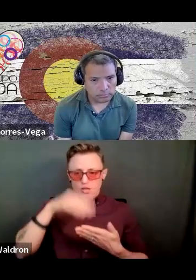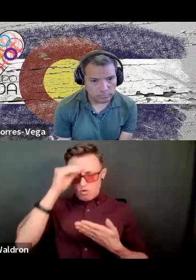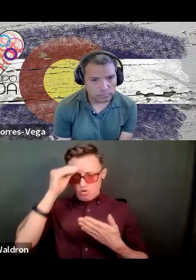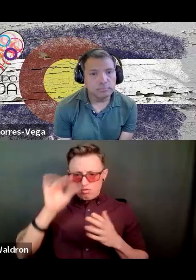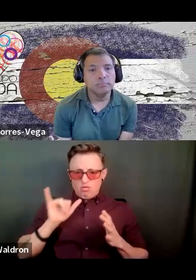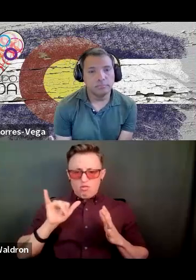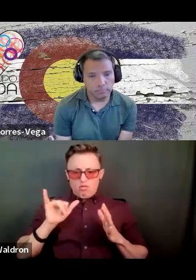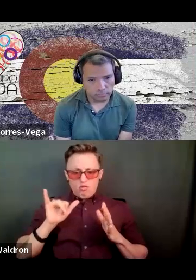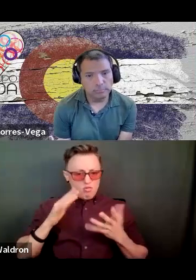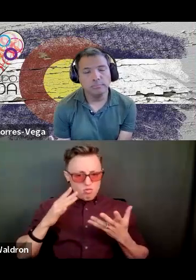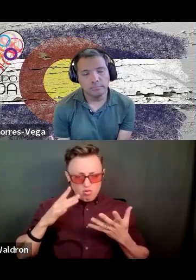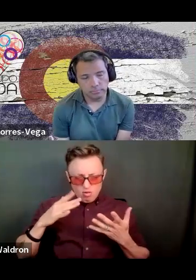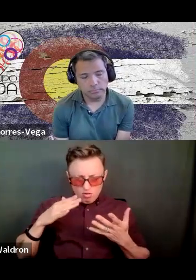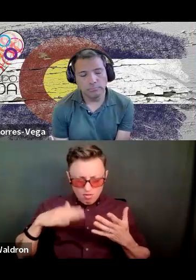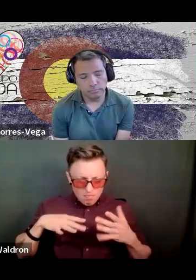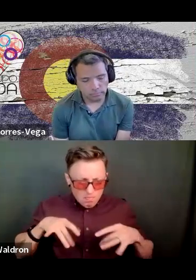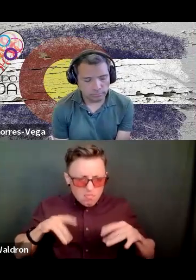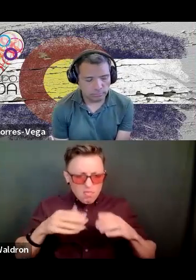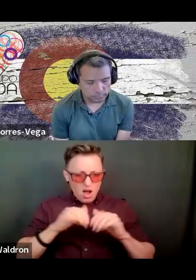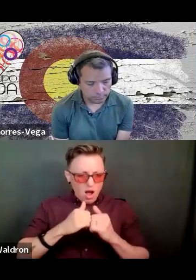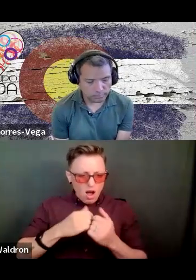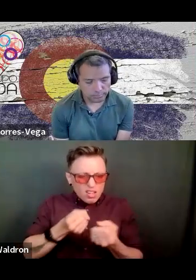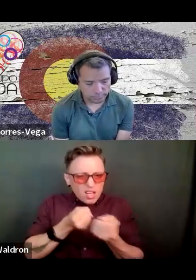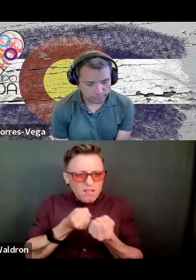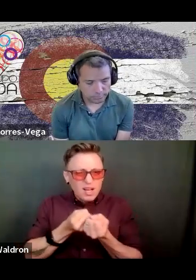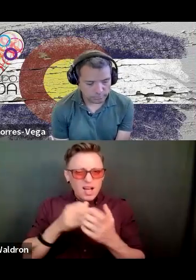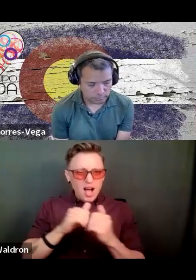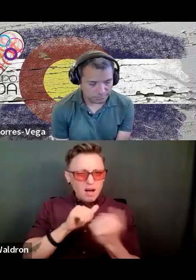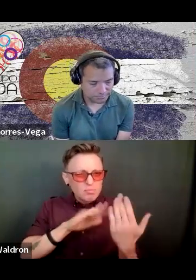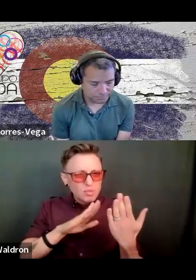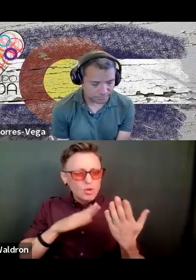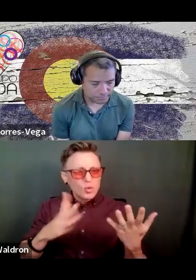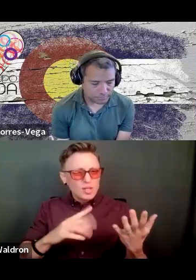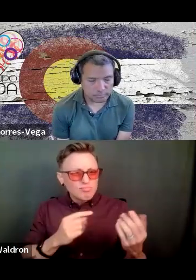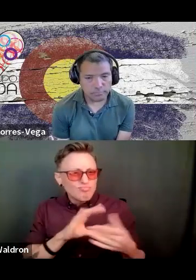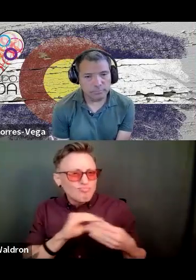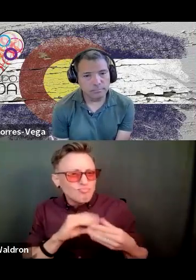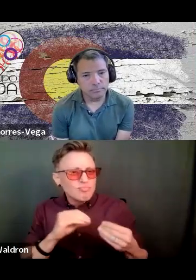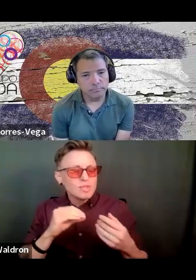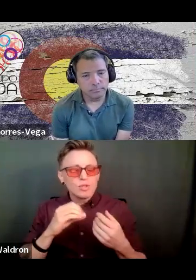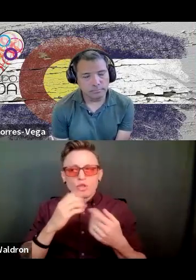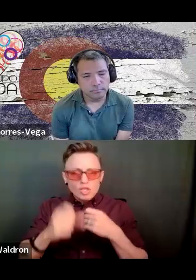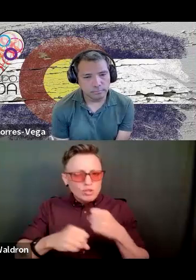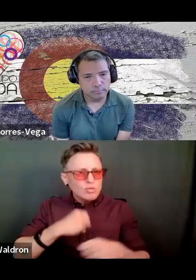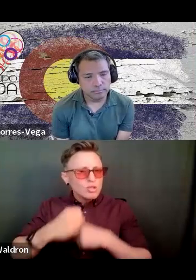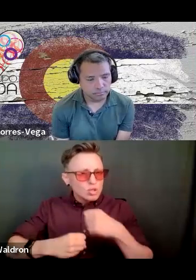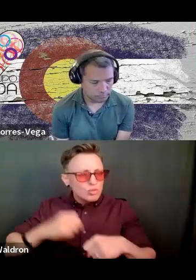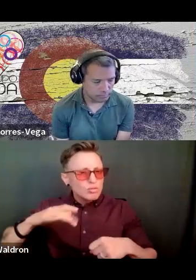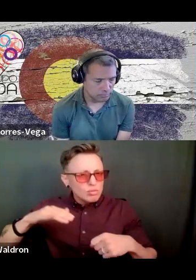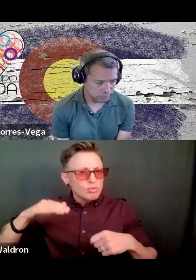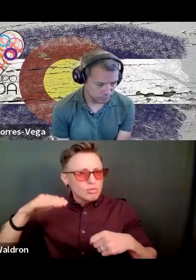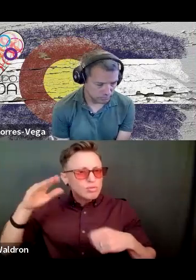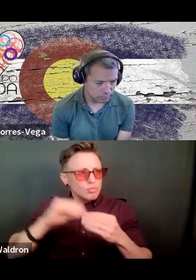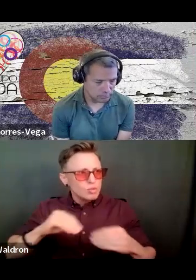throughout the years and, you know, that the years passed by and I advocated more frequently.